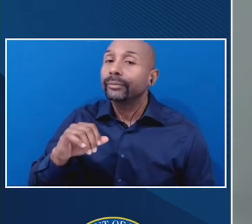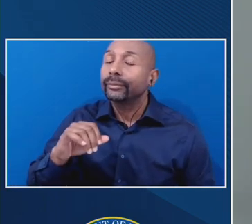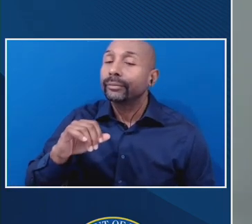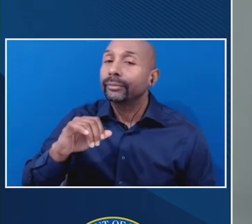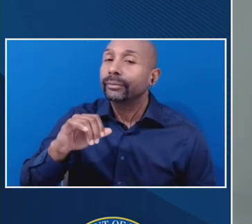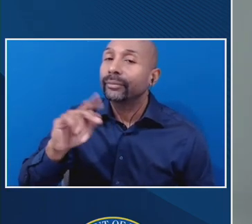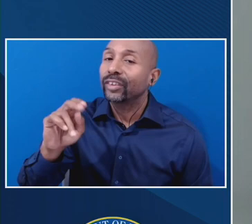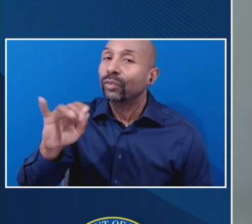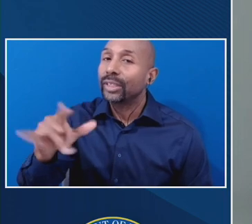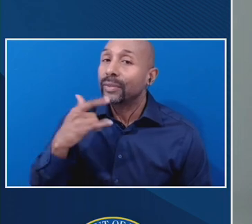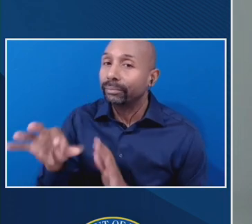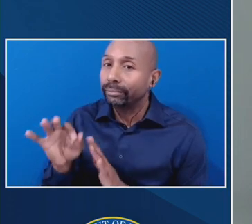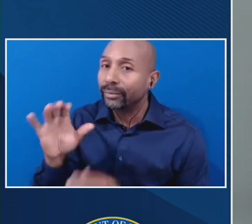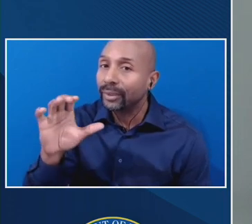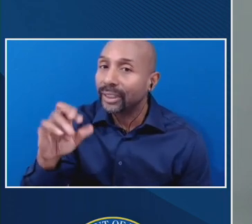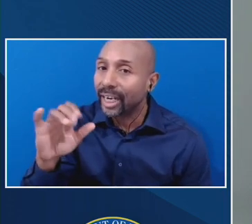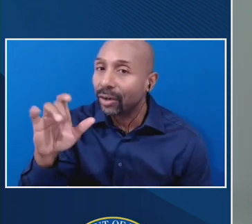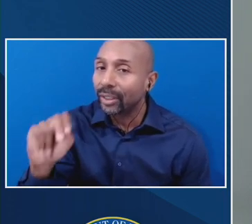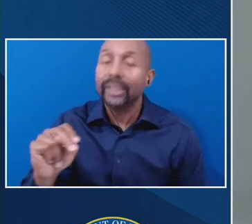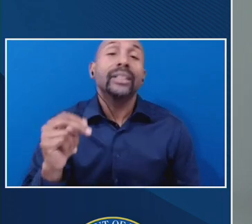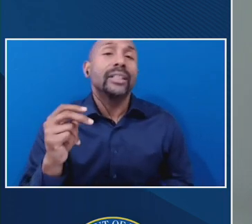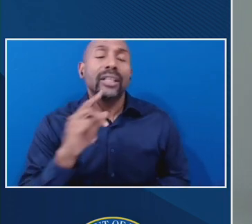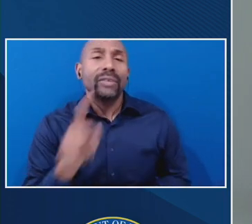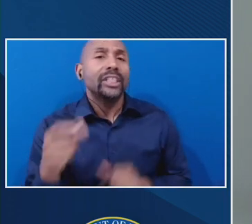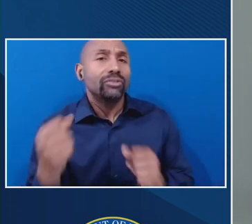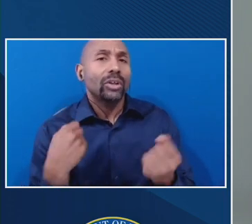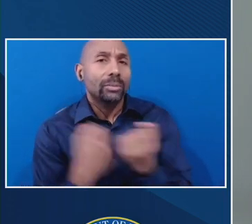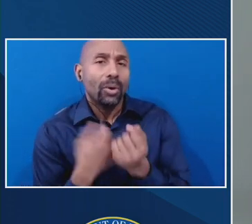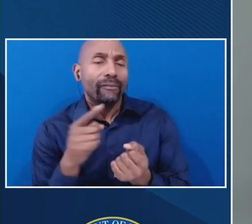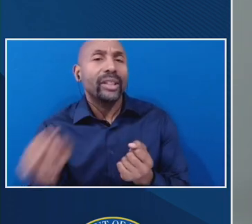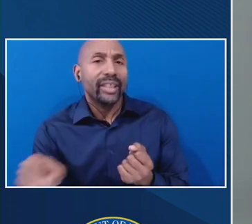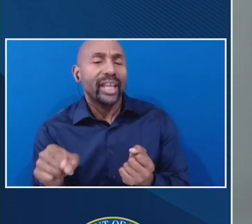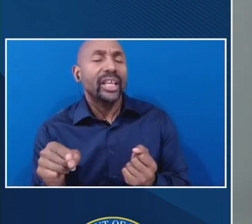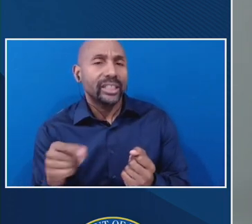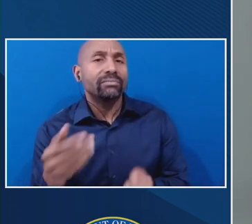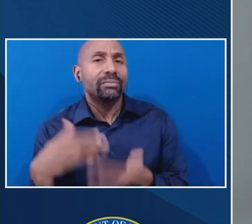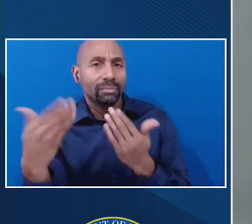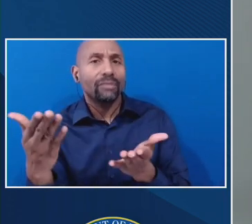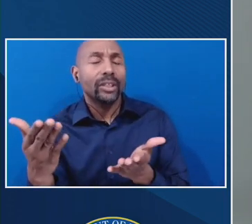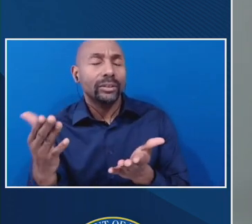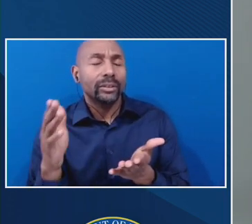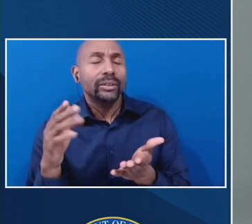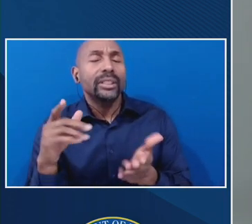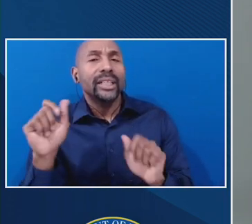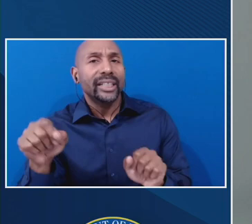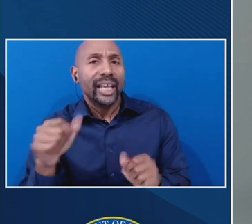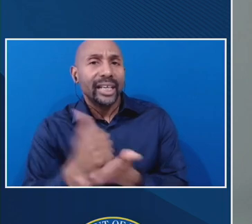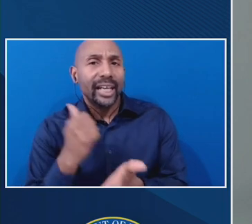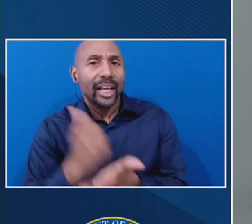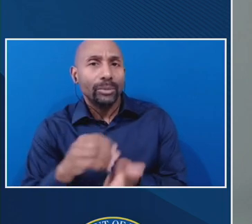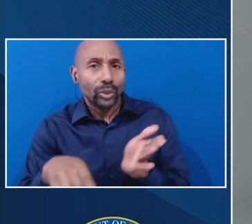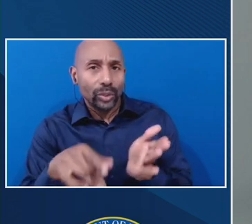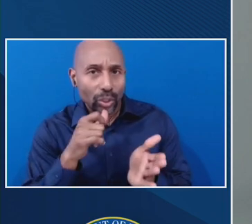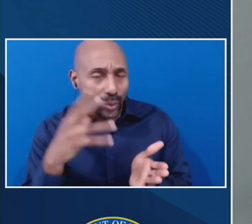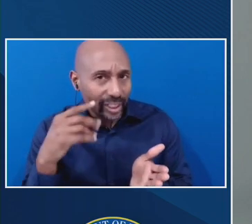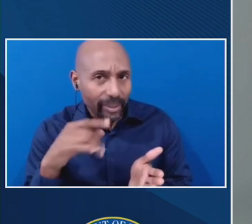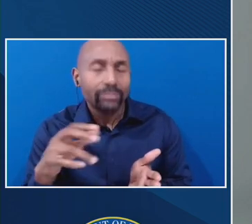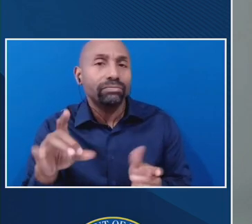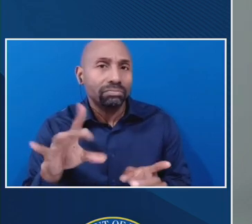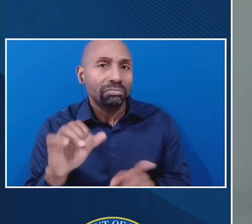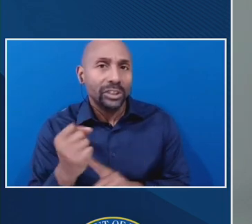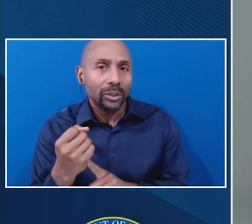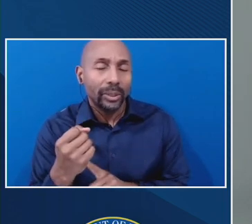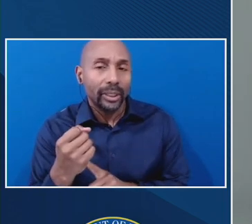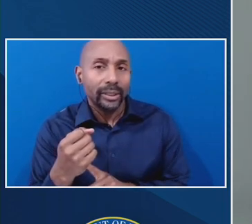has proposed as something that could be very helpful to, um, students who are, um, in a bad situation and by creating this sort of